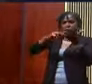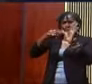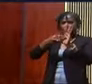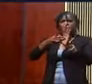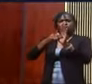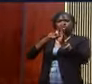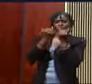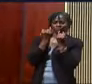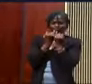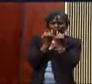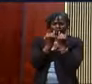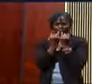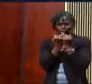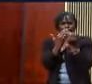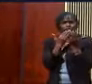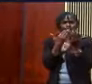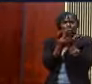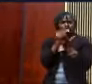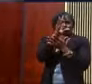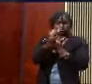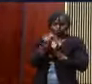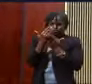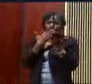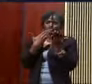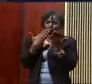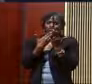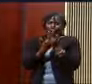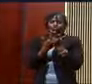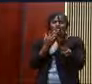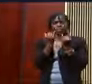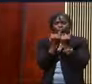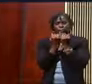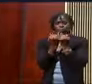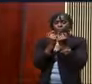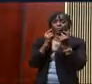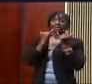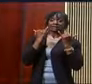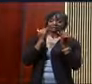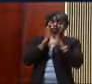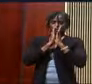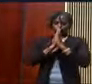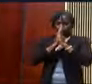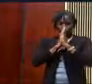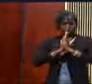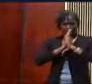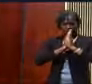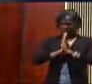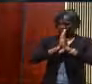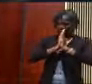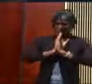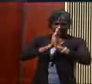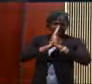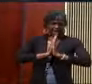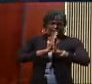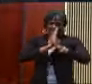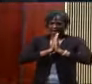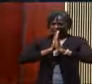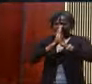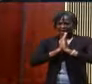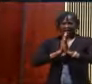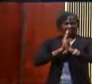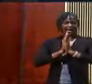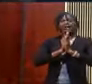ourselves, about ourselves, but here's what you do when you pray. When you pray, engage in theological